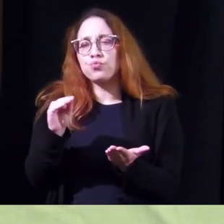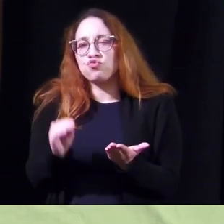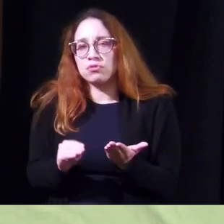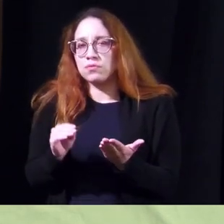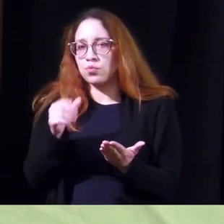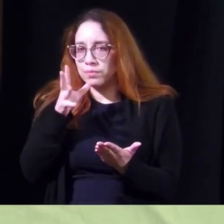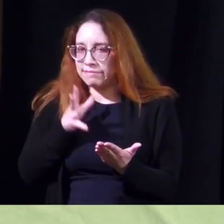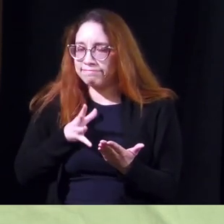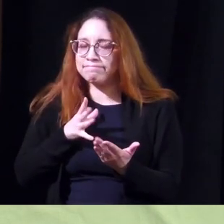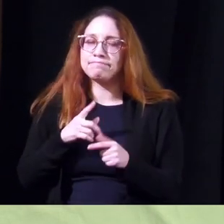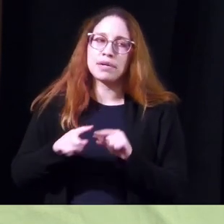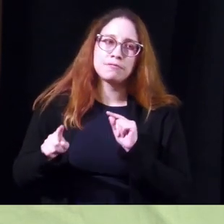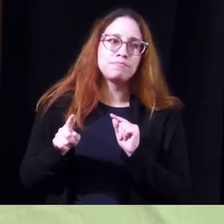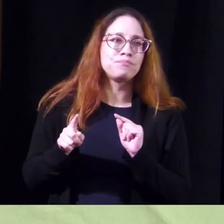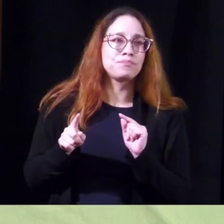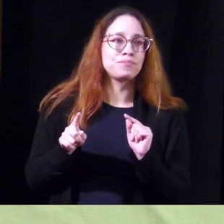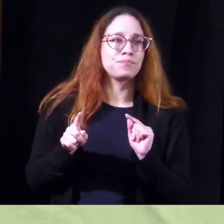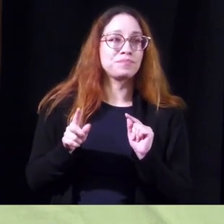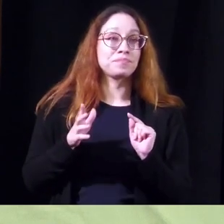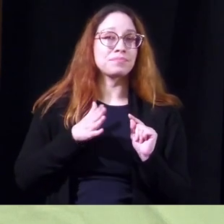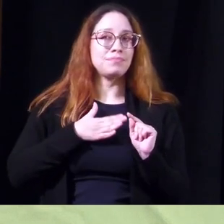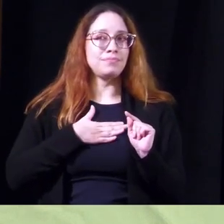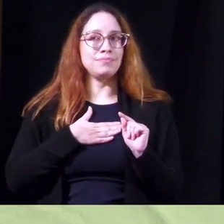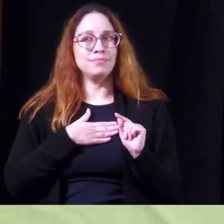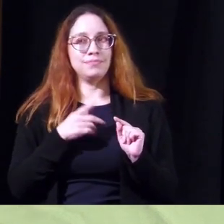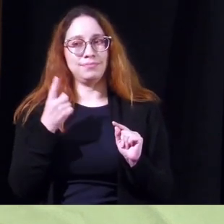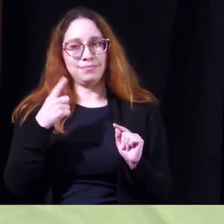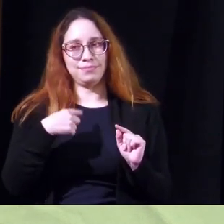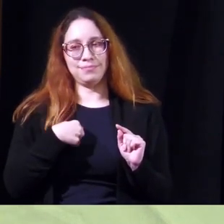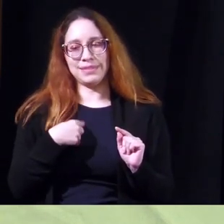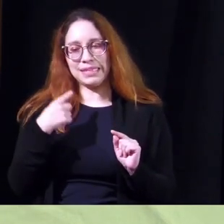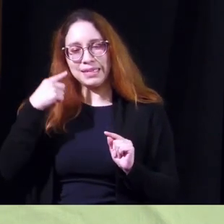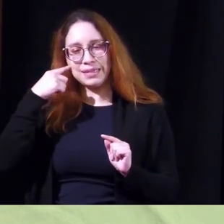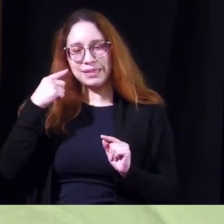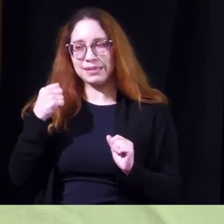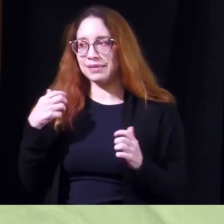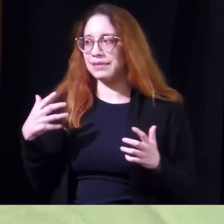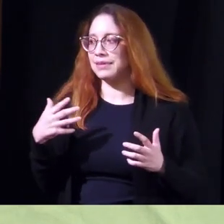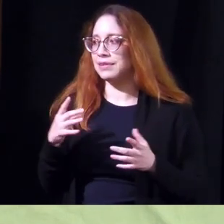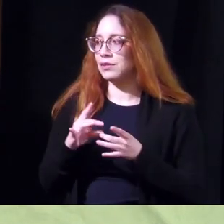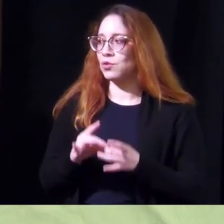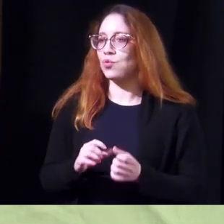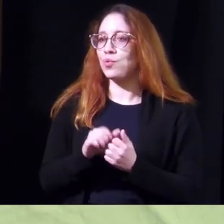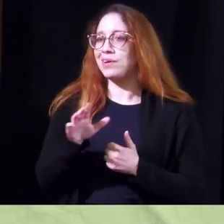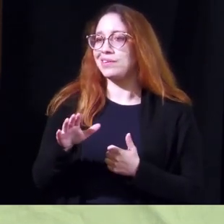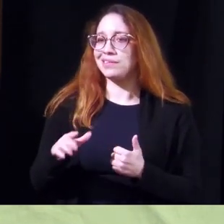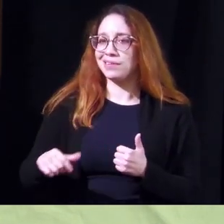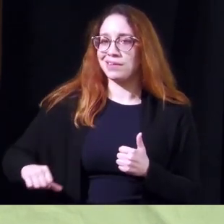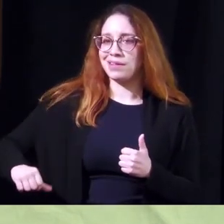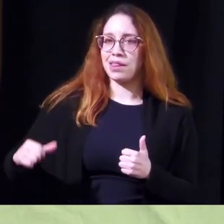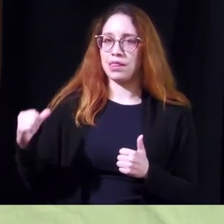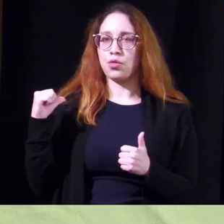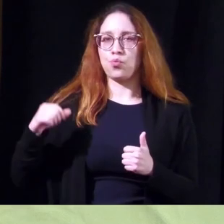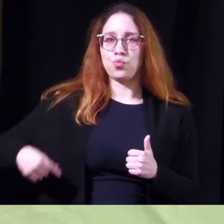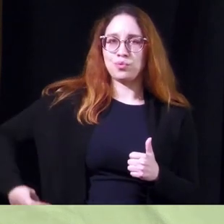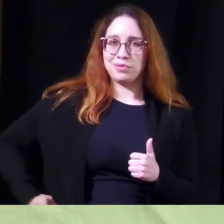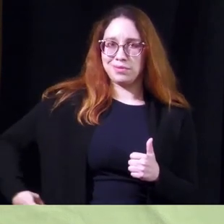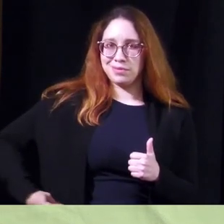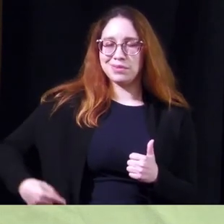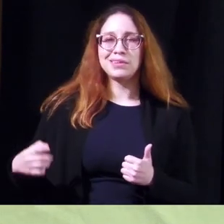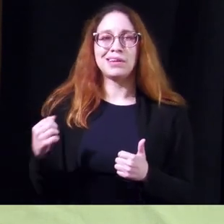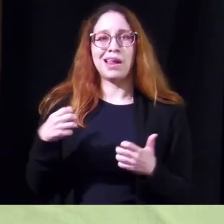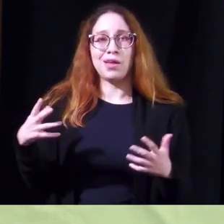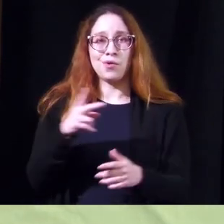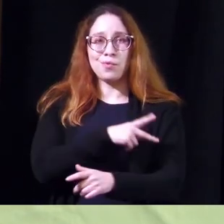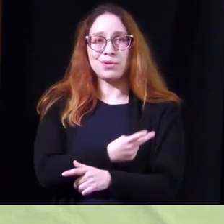of them but my feeling is i think a lot of it is related to their lower backs that uh many patients